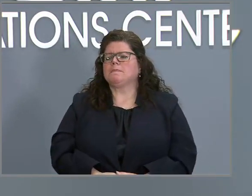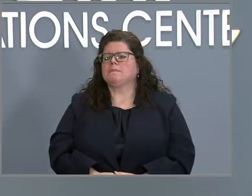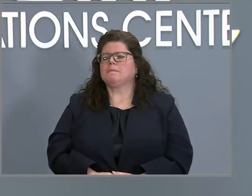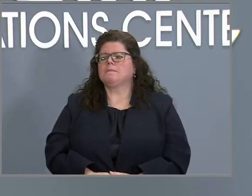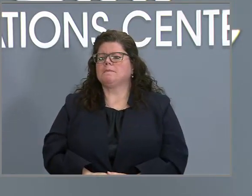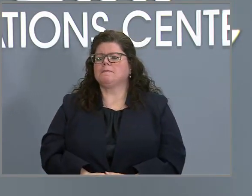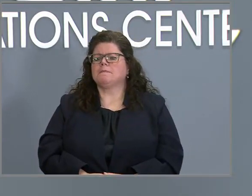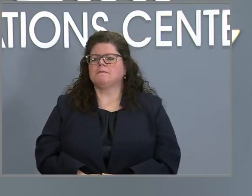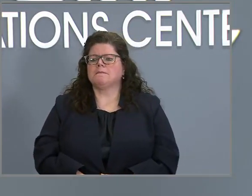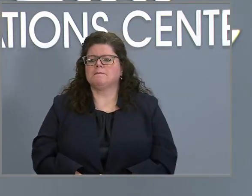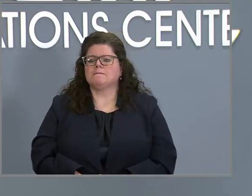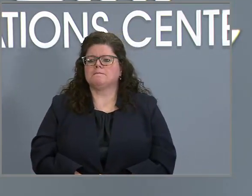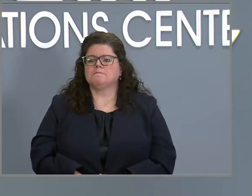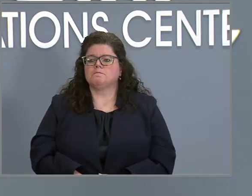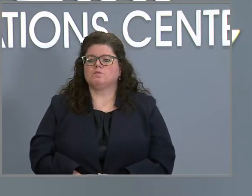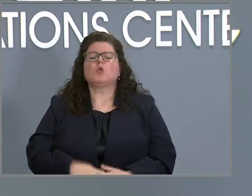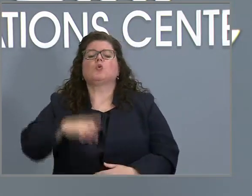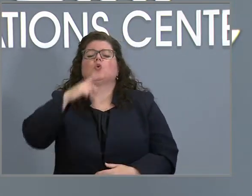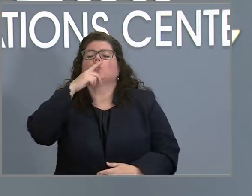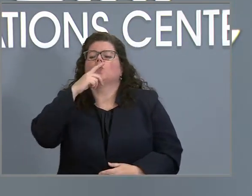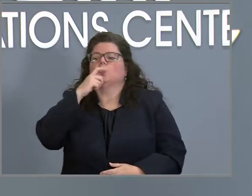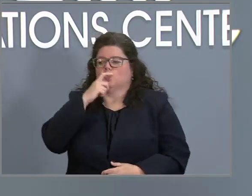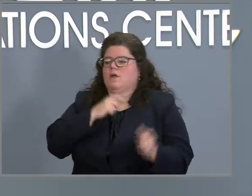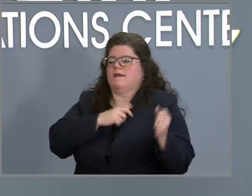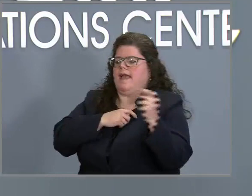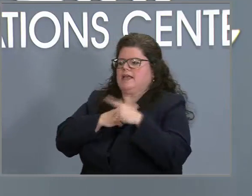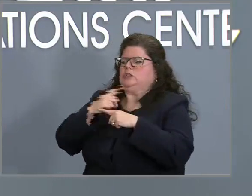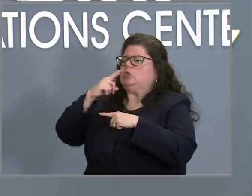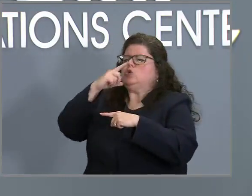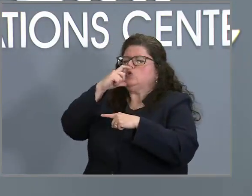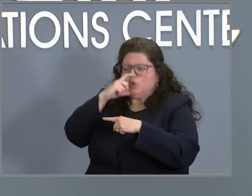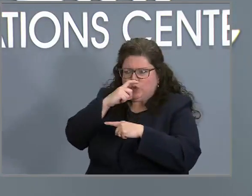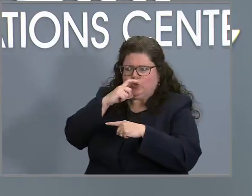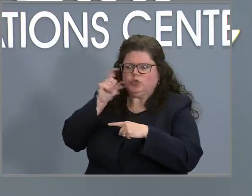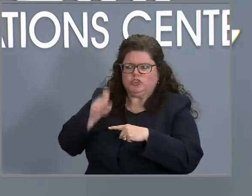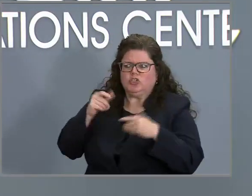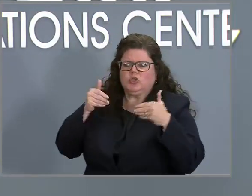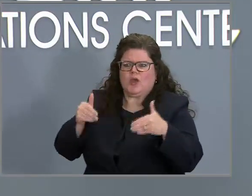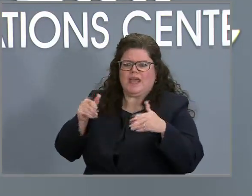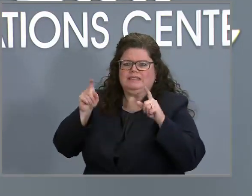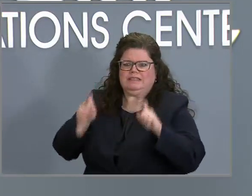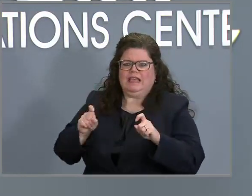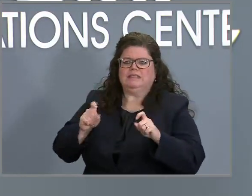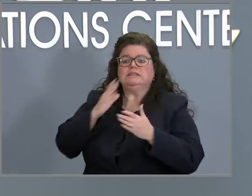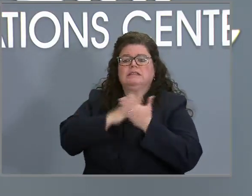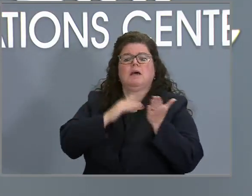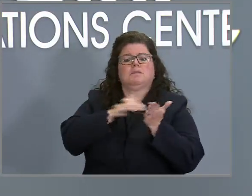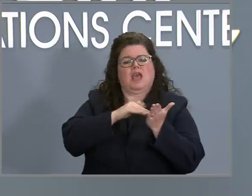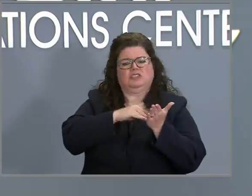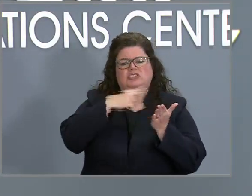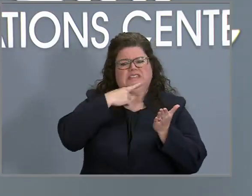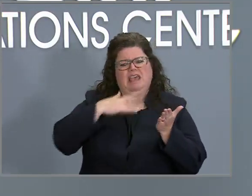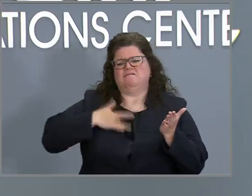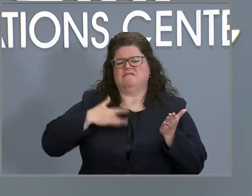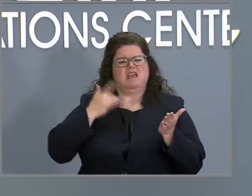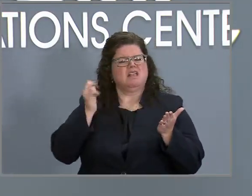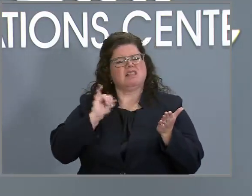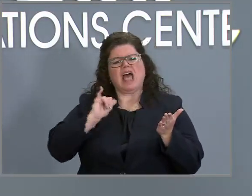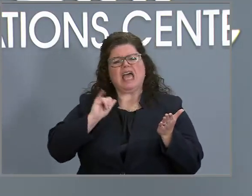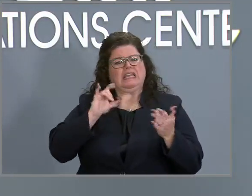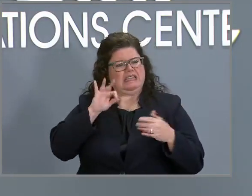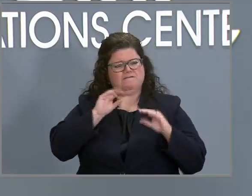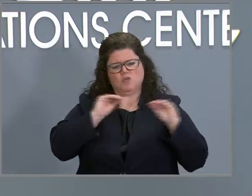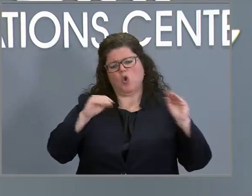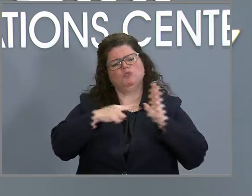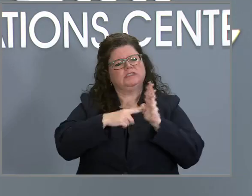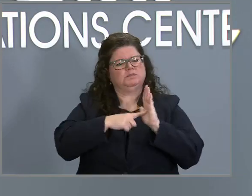Should be getting tested. You know, there have been some doctors that don't believe asymptomatic people need to be getting tested. Is